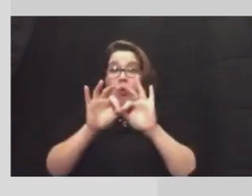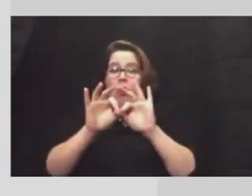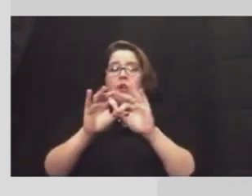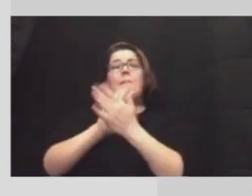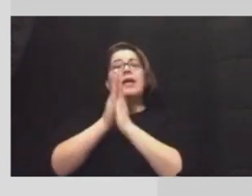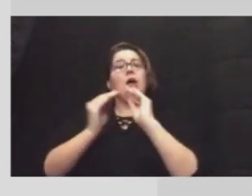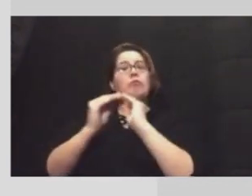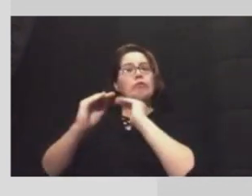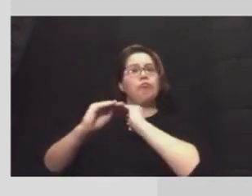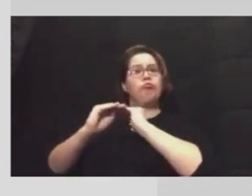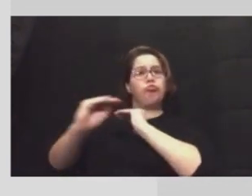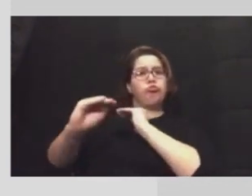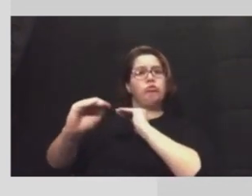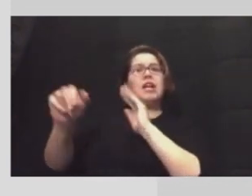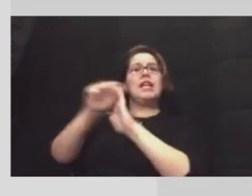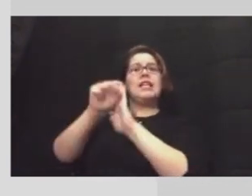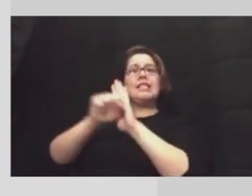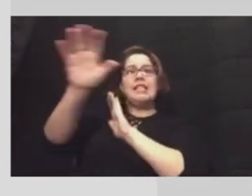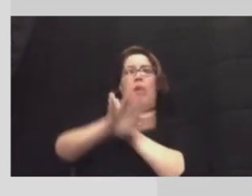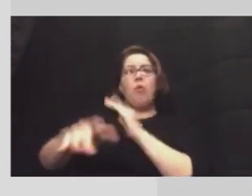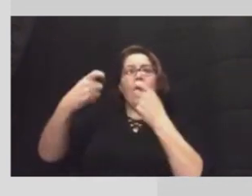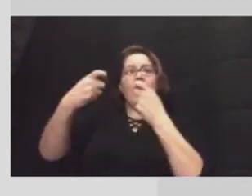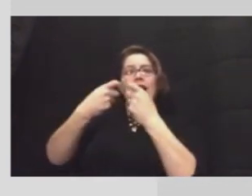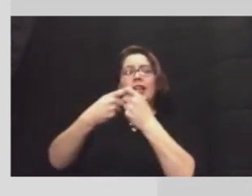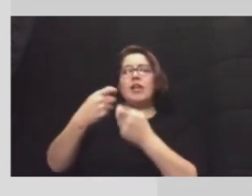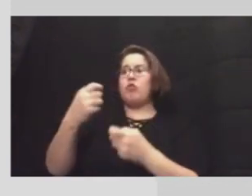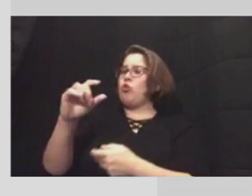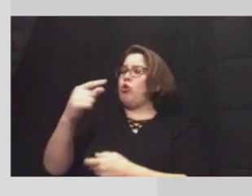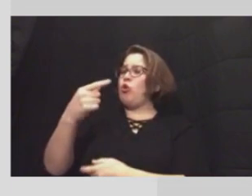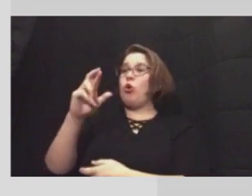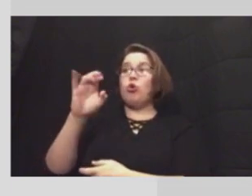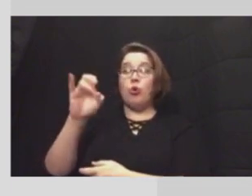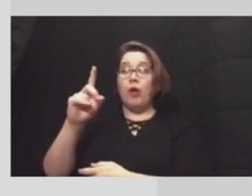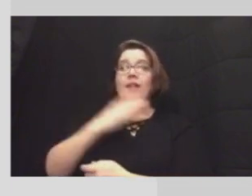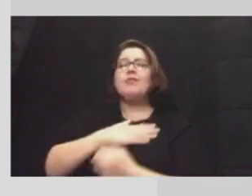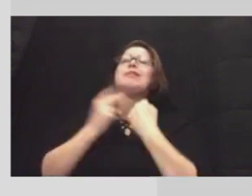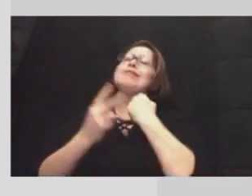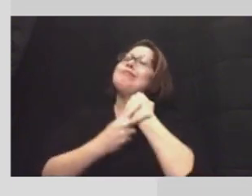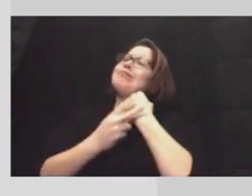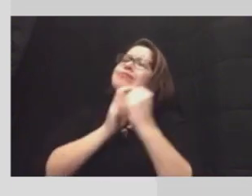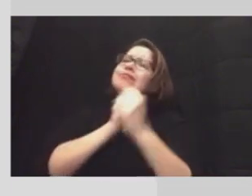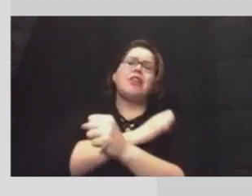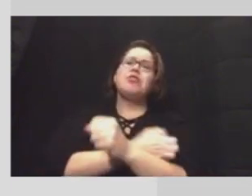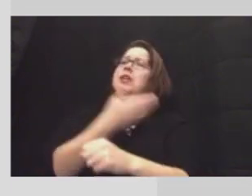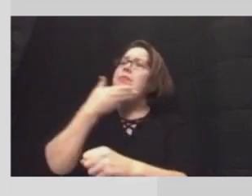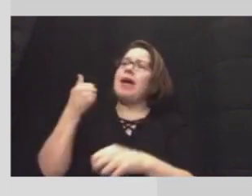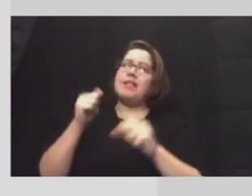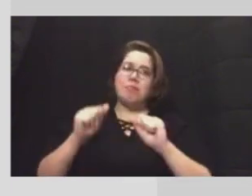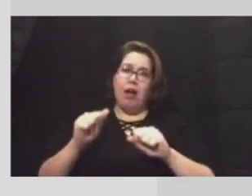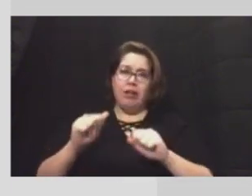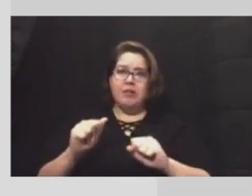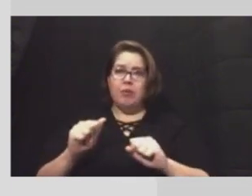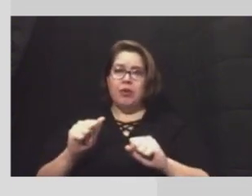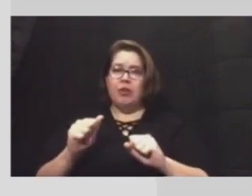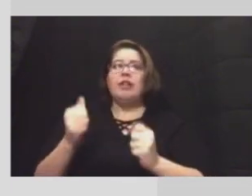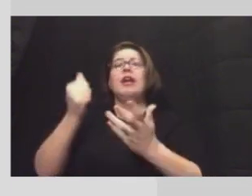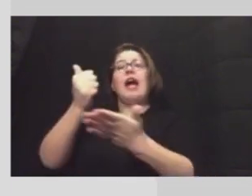Judge. Thank you very